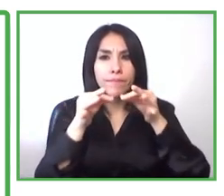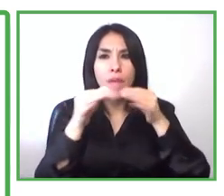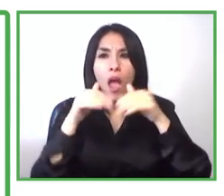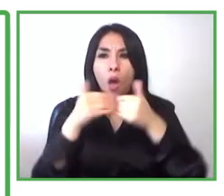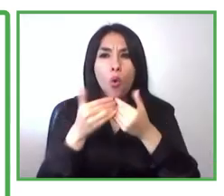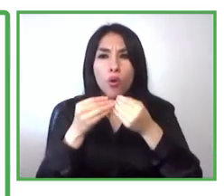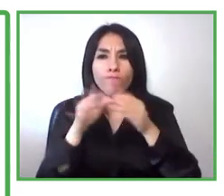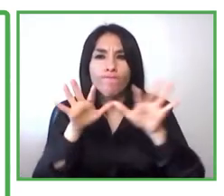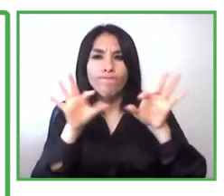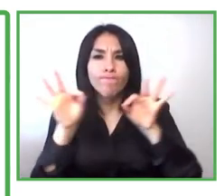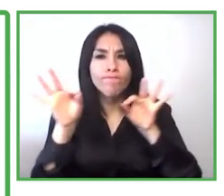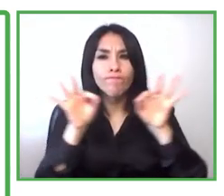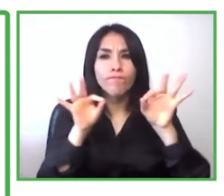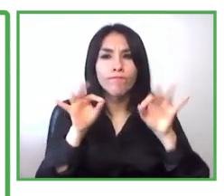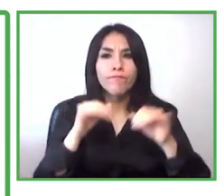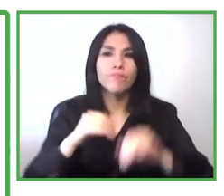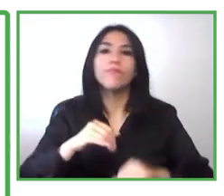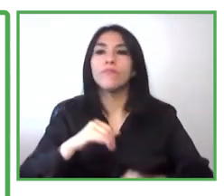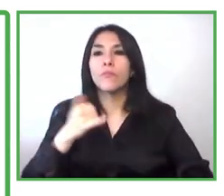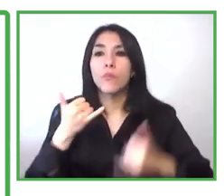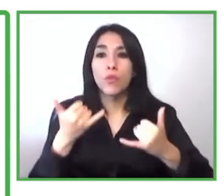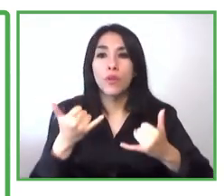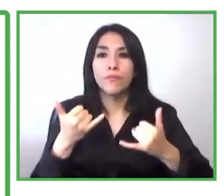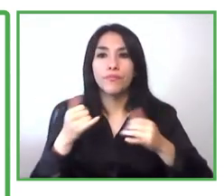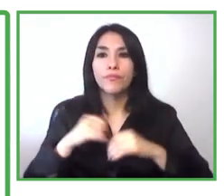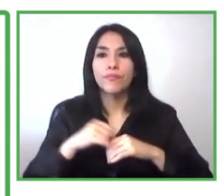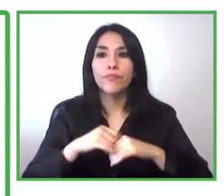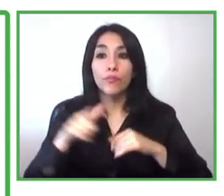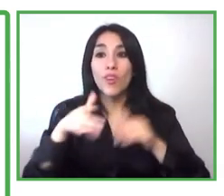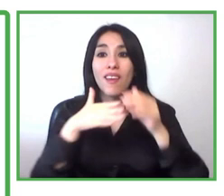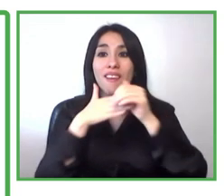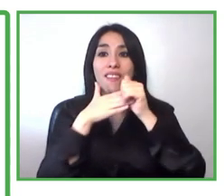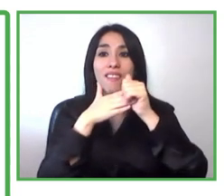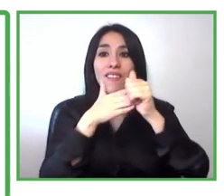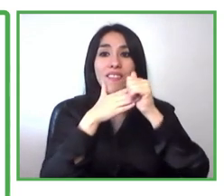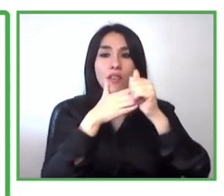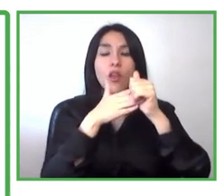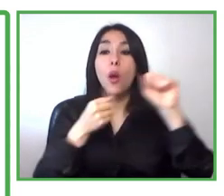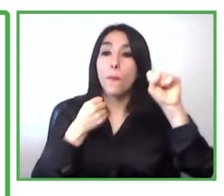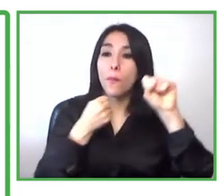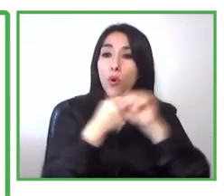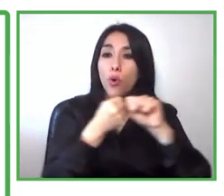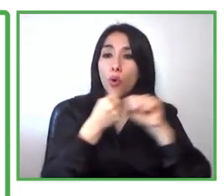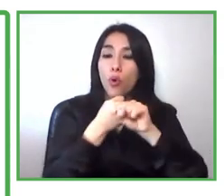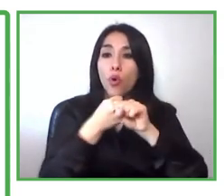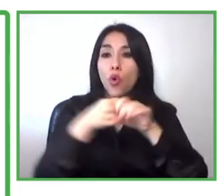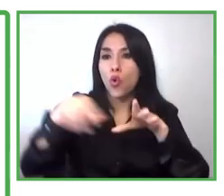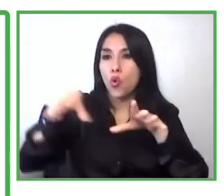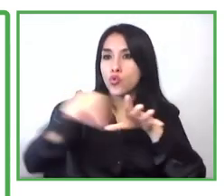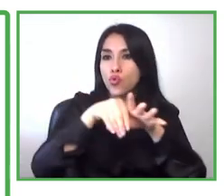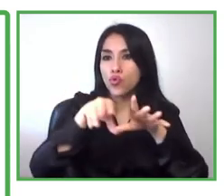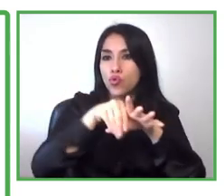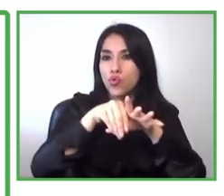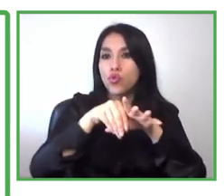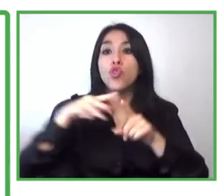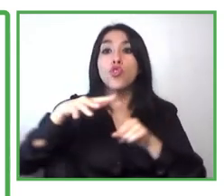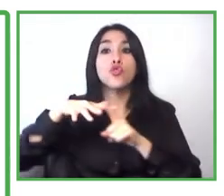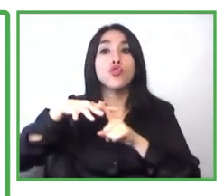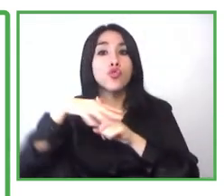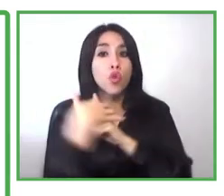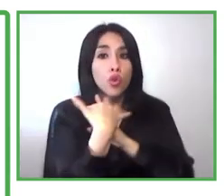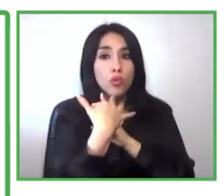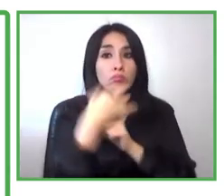social inclusion of people with disability with a presence in seven region uh or